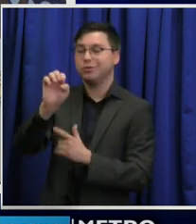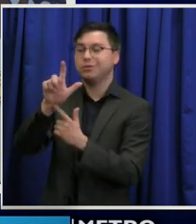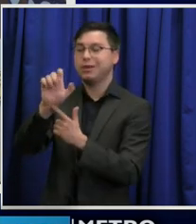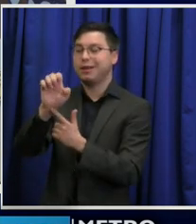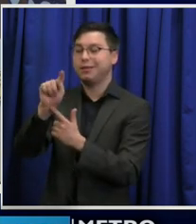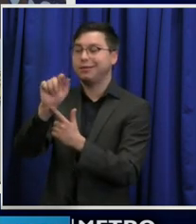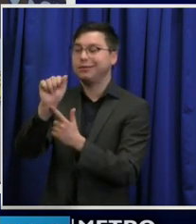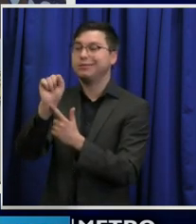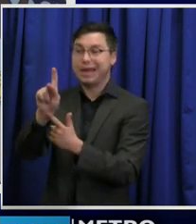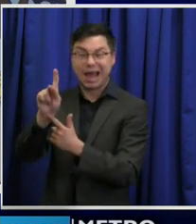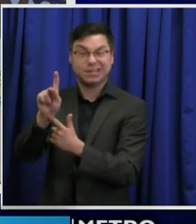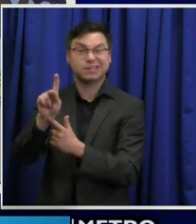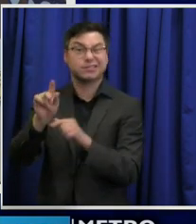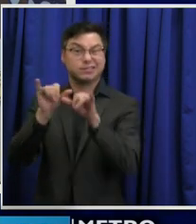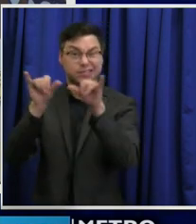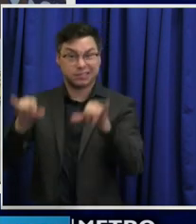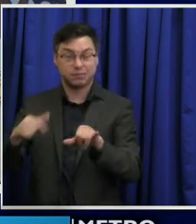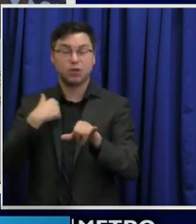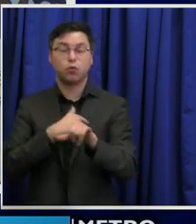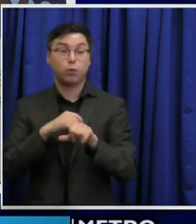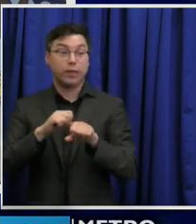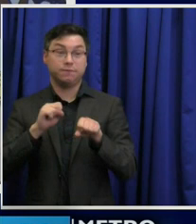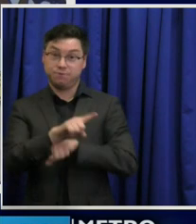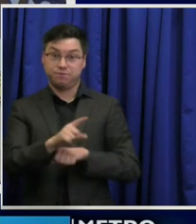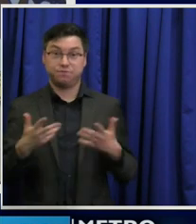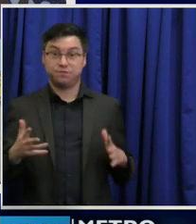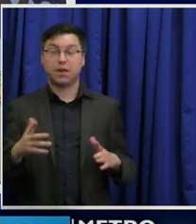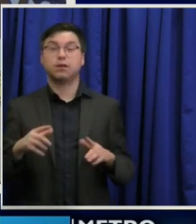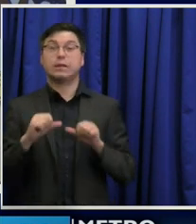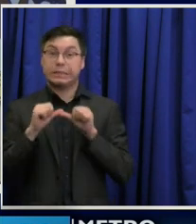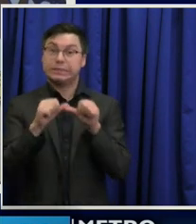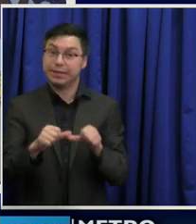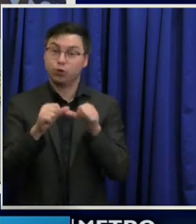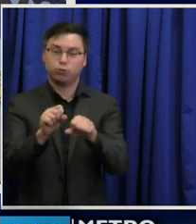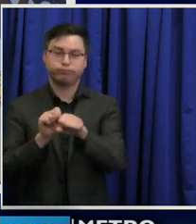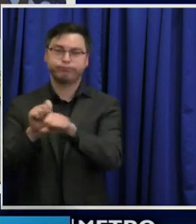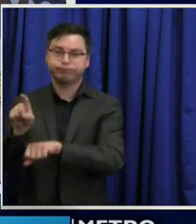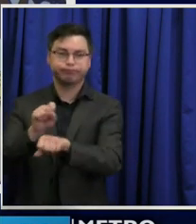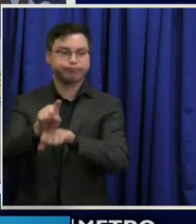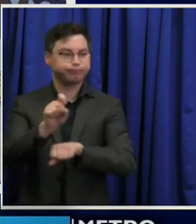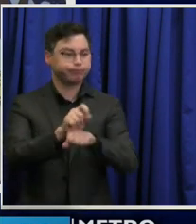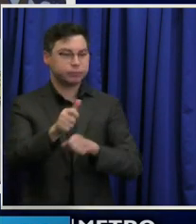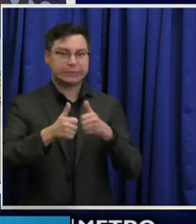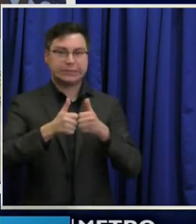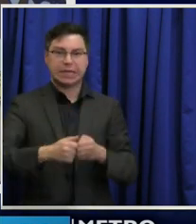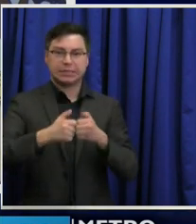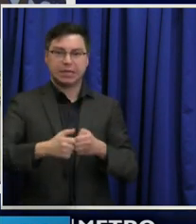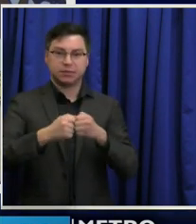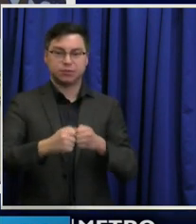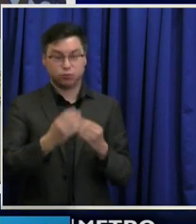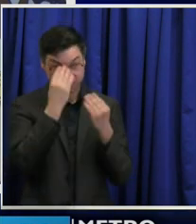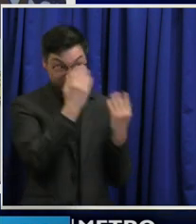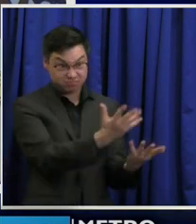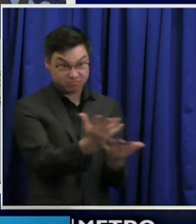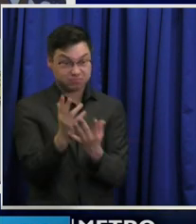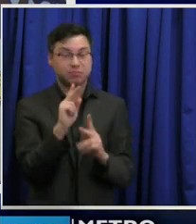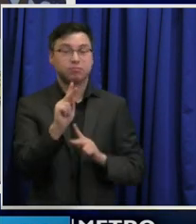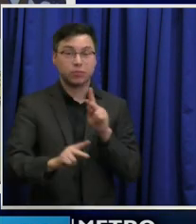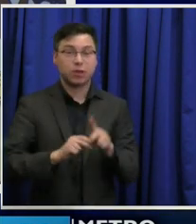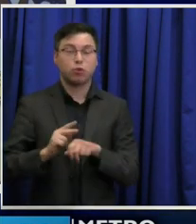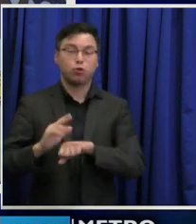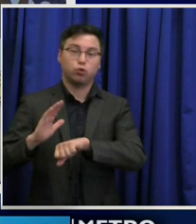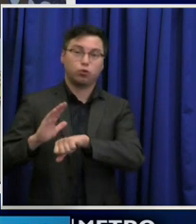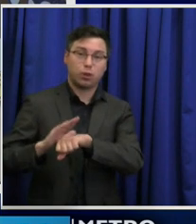sent and continue to send these text messages to people to alert them and to help us